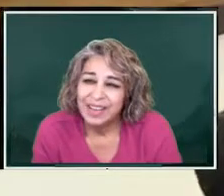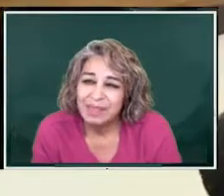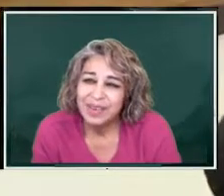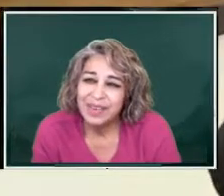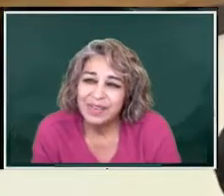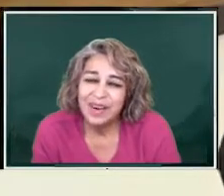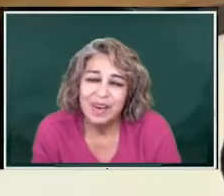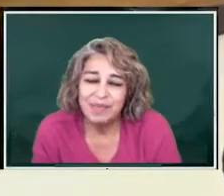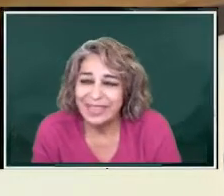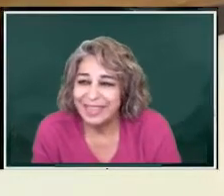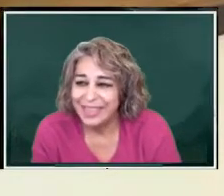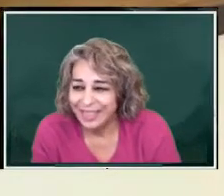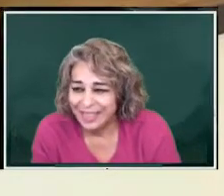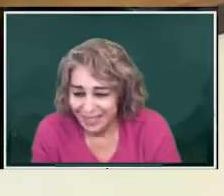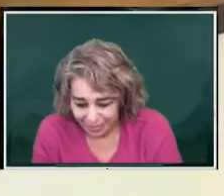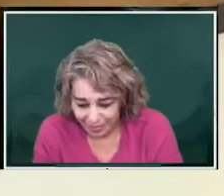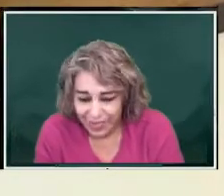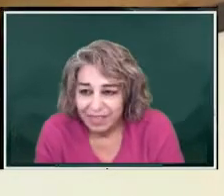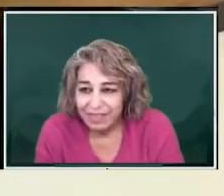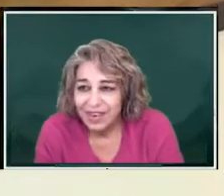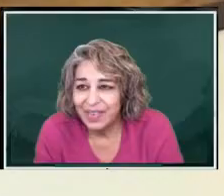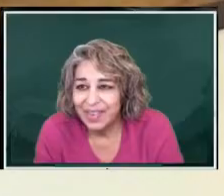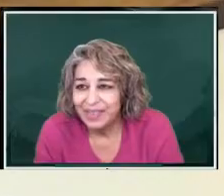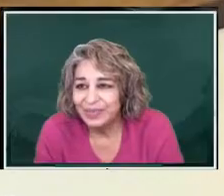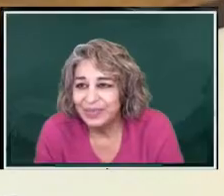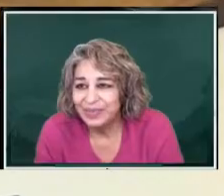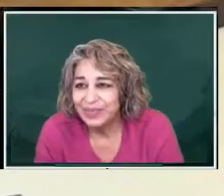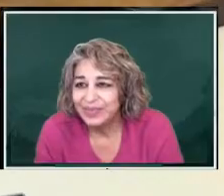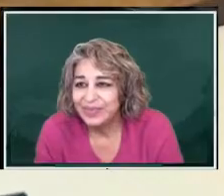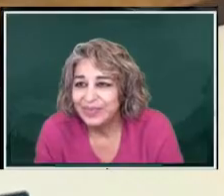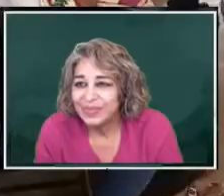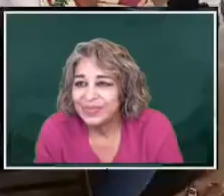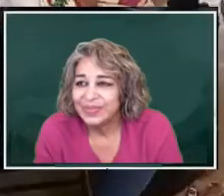But we're all Mexicans. Very well.